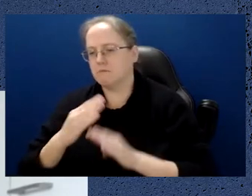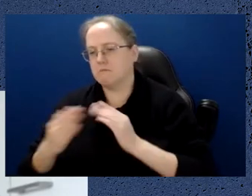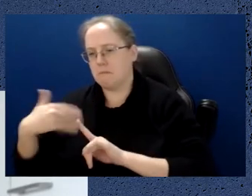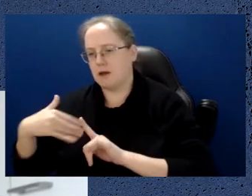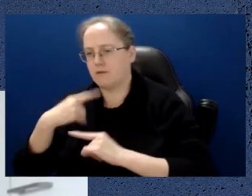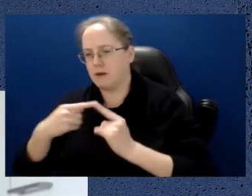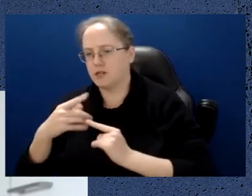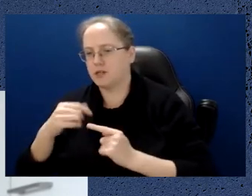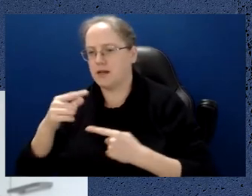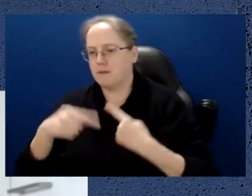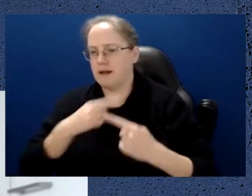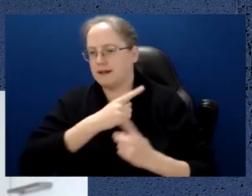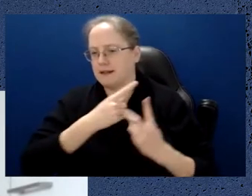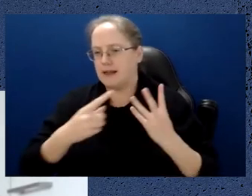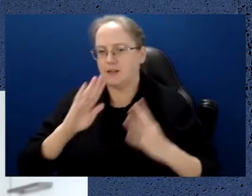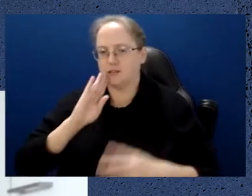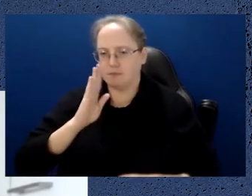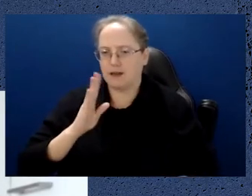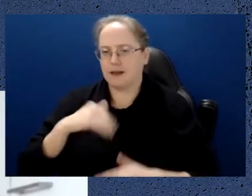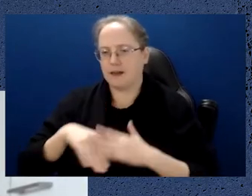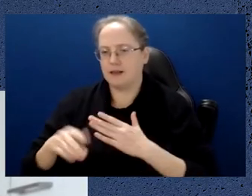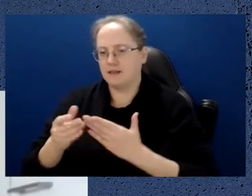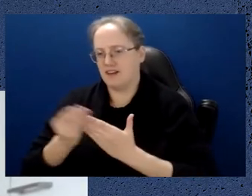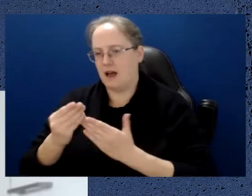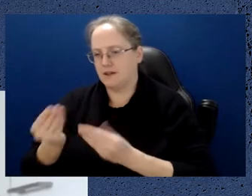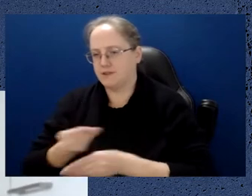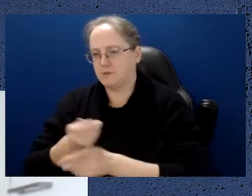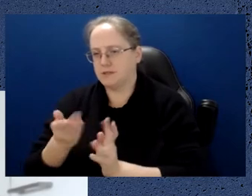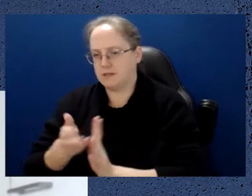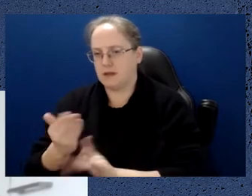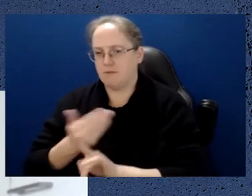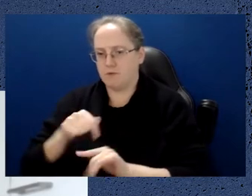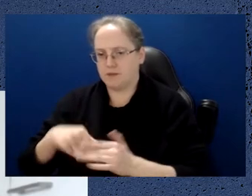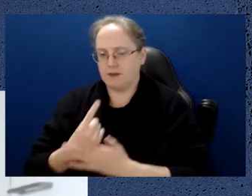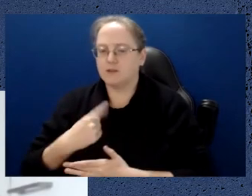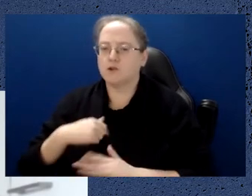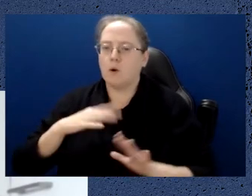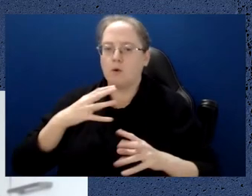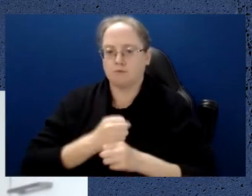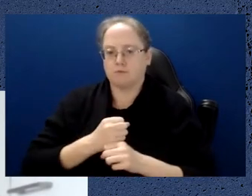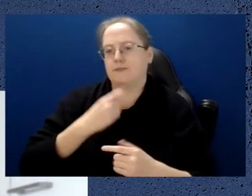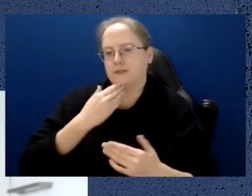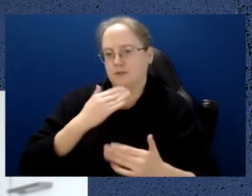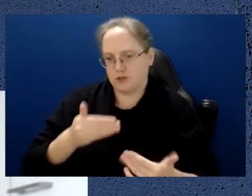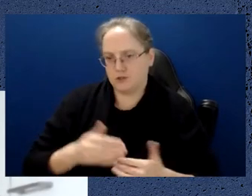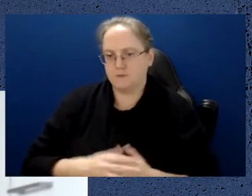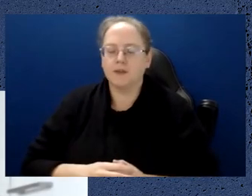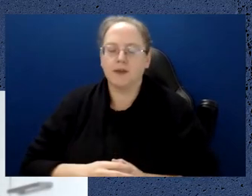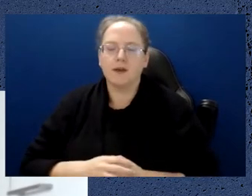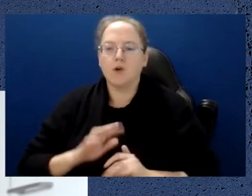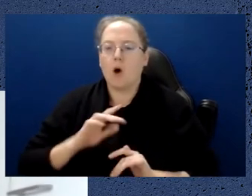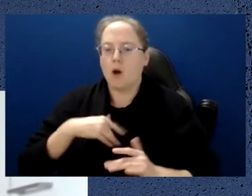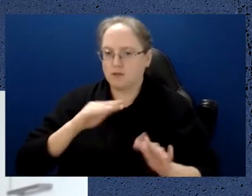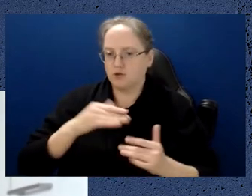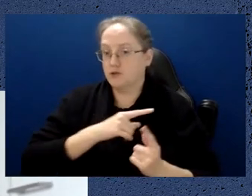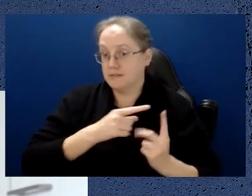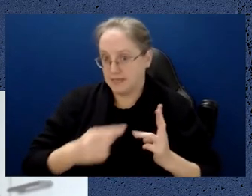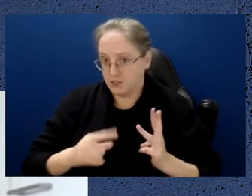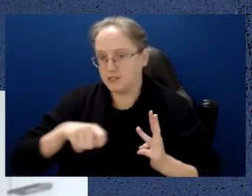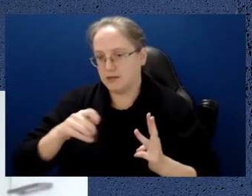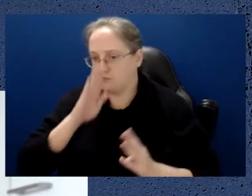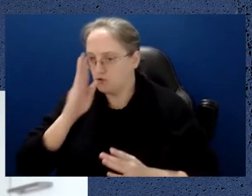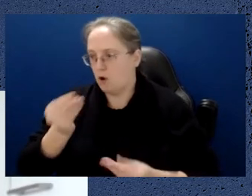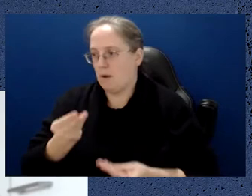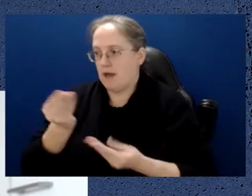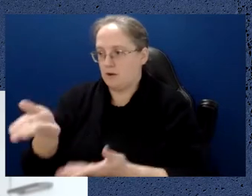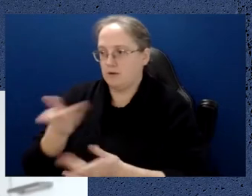in the flyer that were sent out for the event. So I'll just give a brief intro to the three speakers. I'll do that up front, and then we'll move straight into the